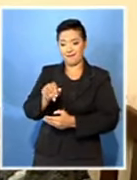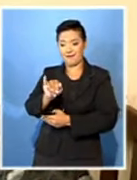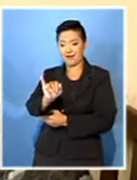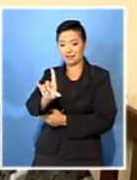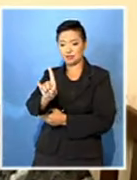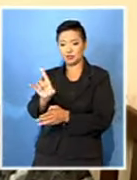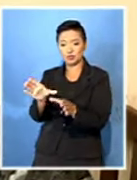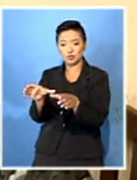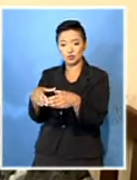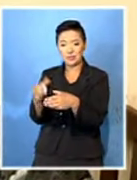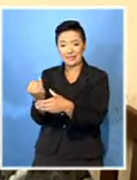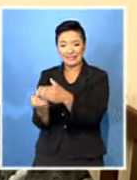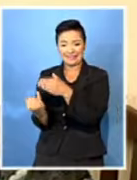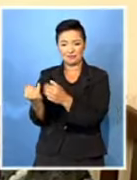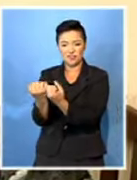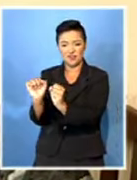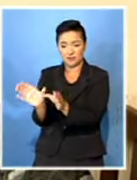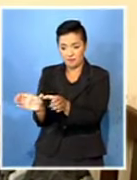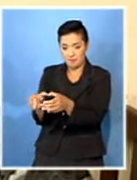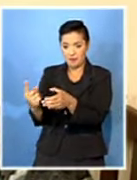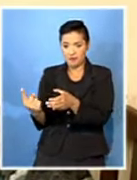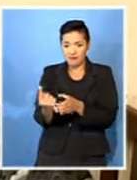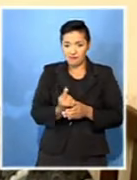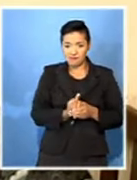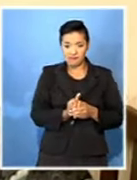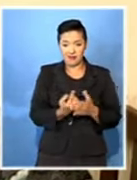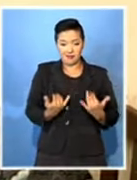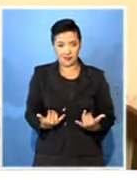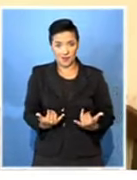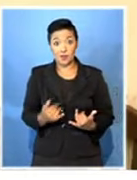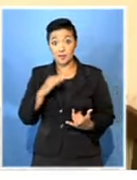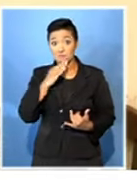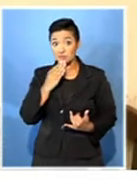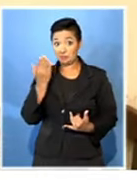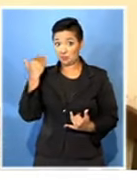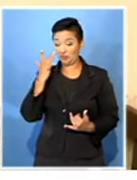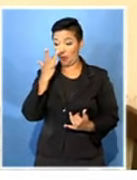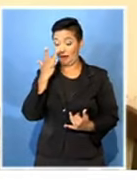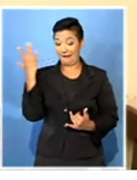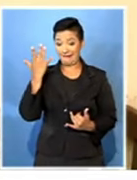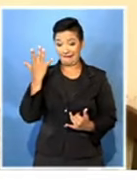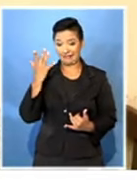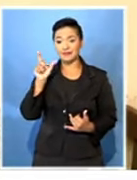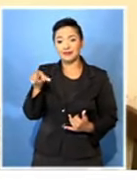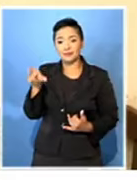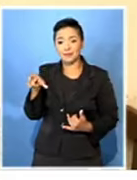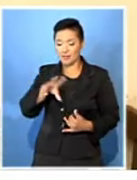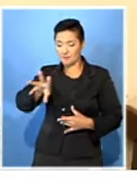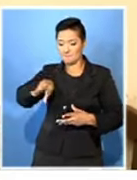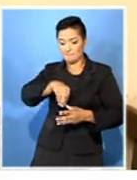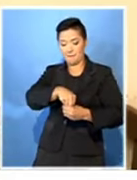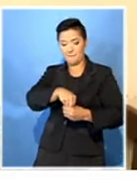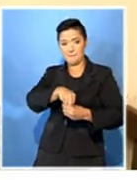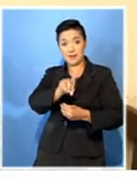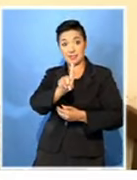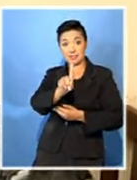ID, and DA reps who are, let's say, coloured ex-nats from the National Party who came into the DA.